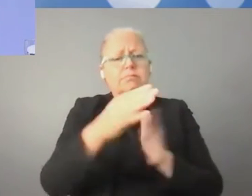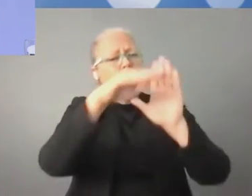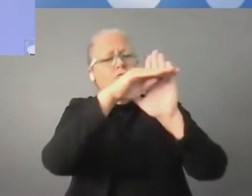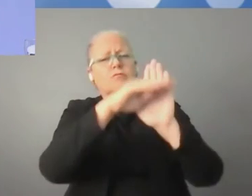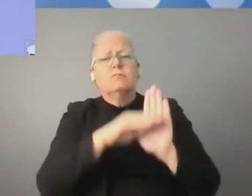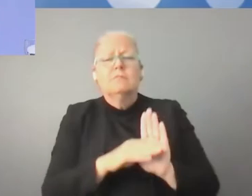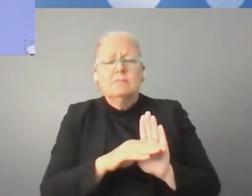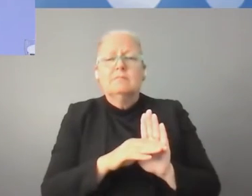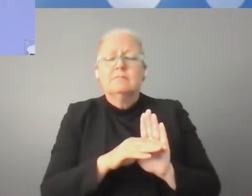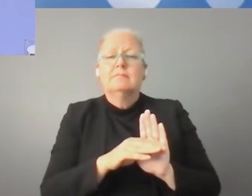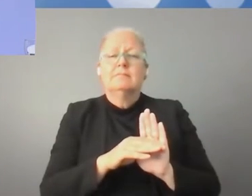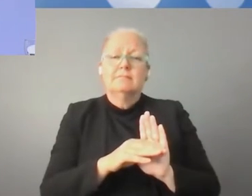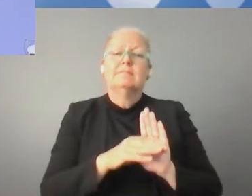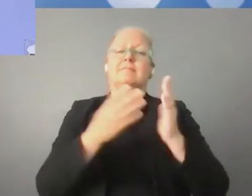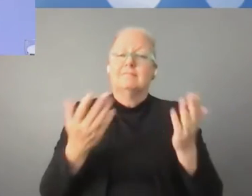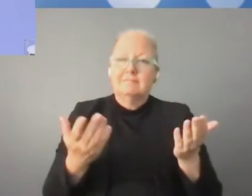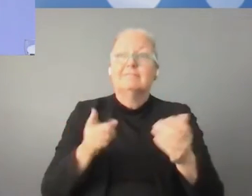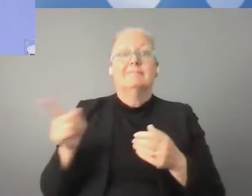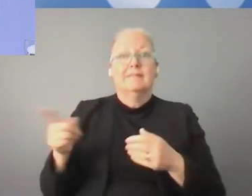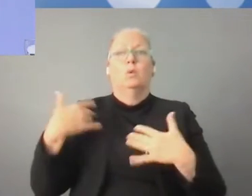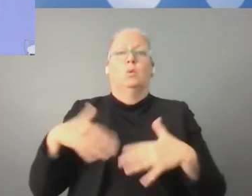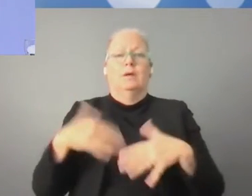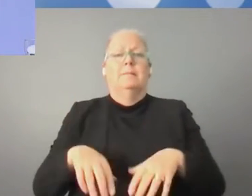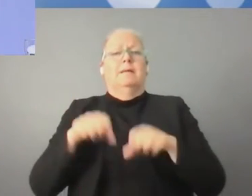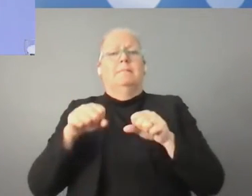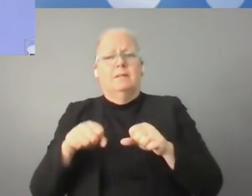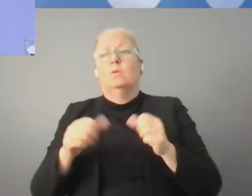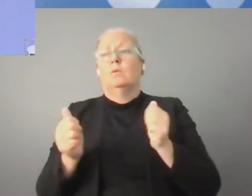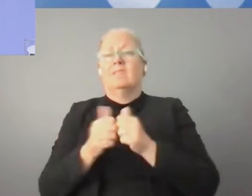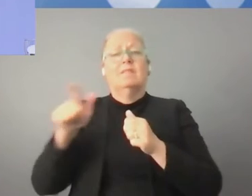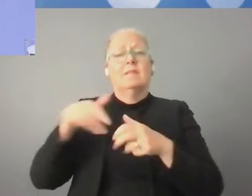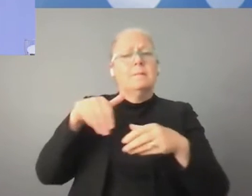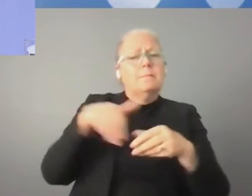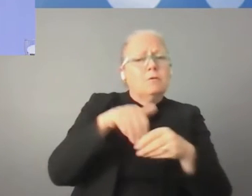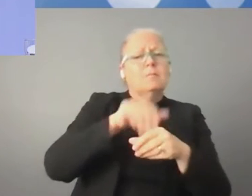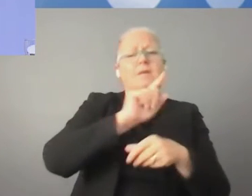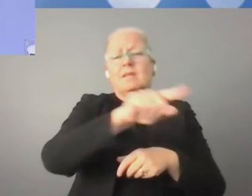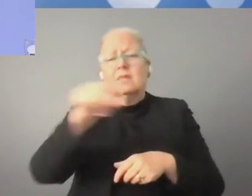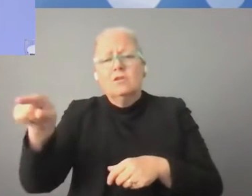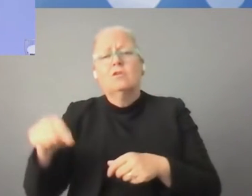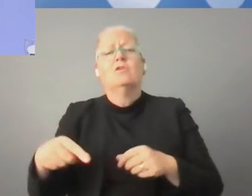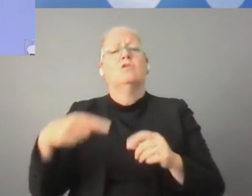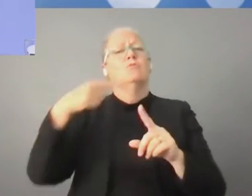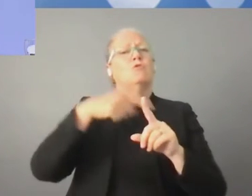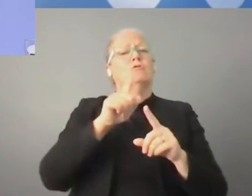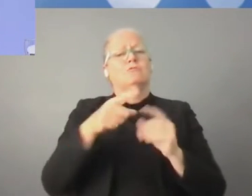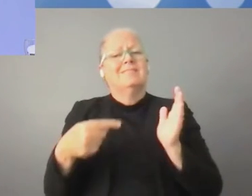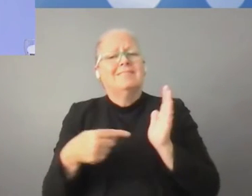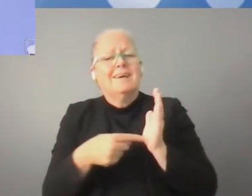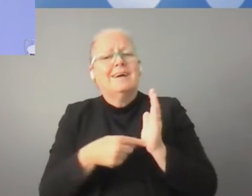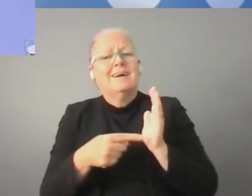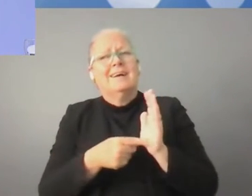busy with the membership and the multi-stakeholder community to implement the pillars of that